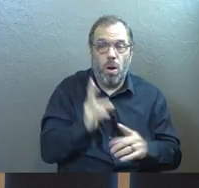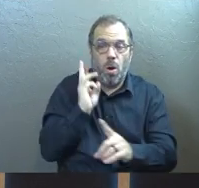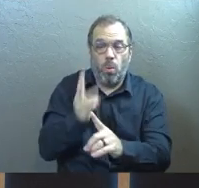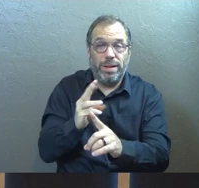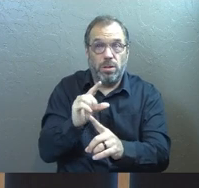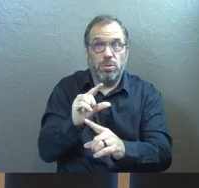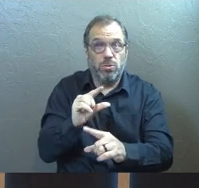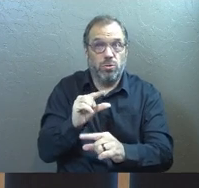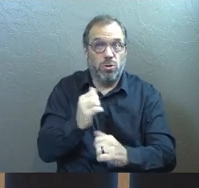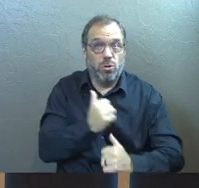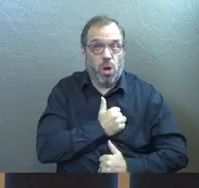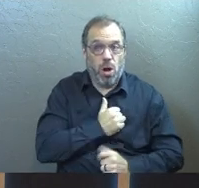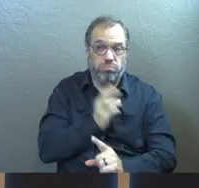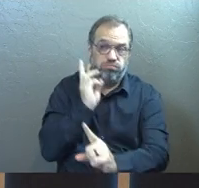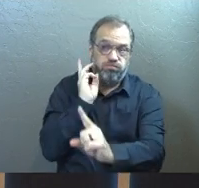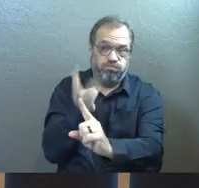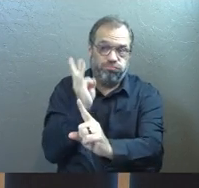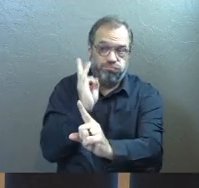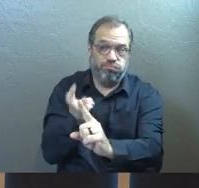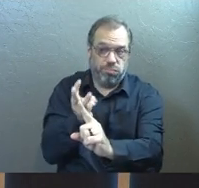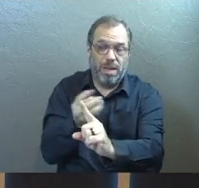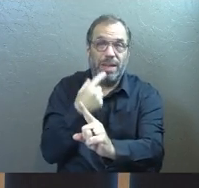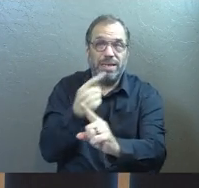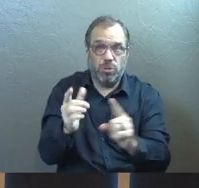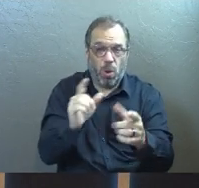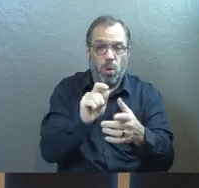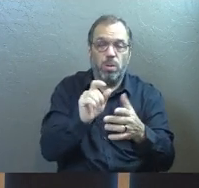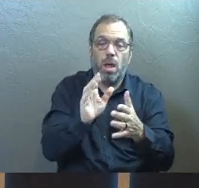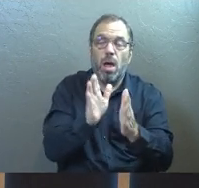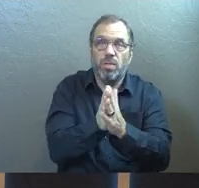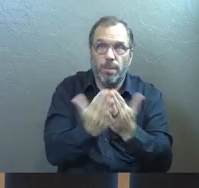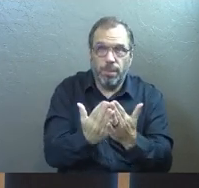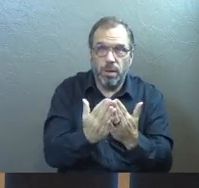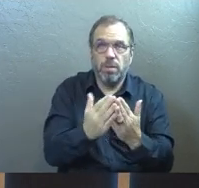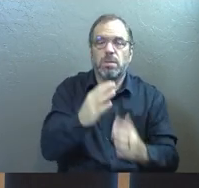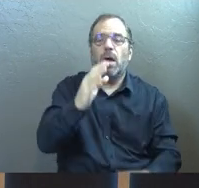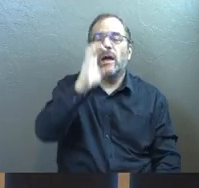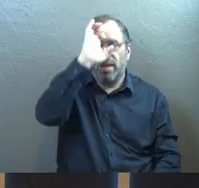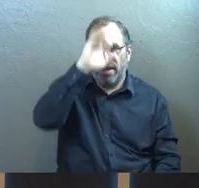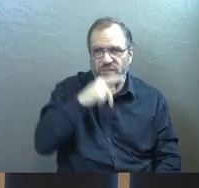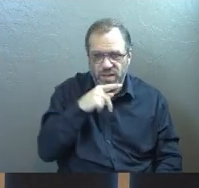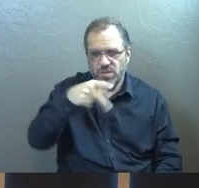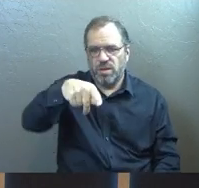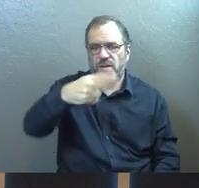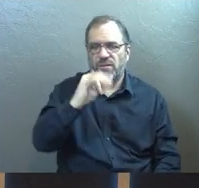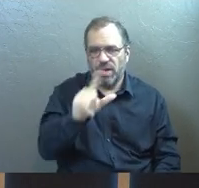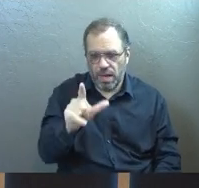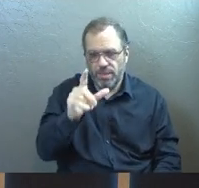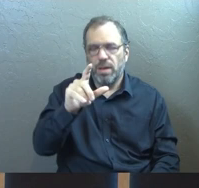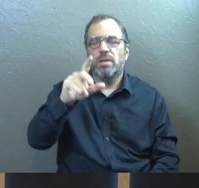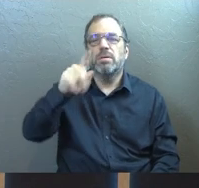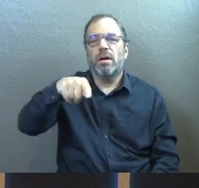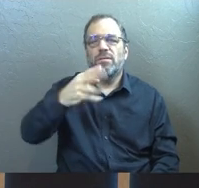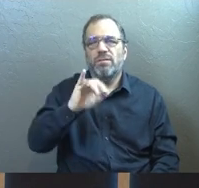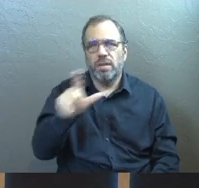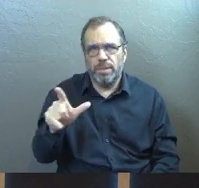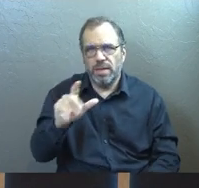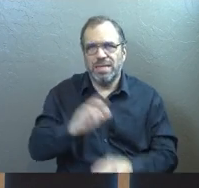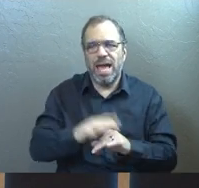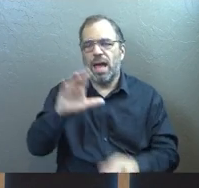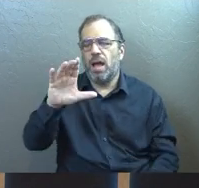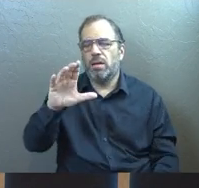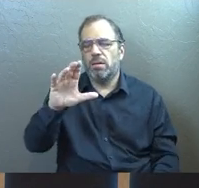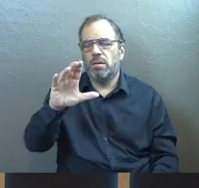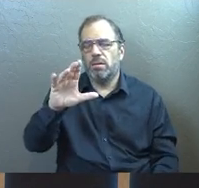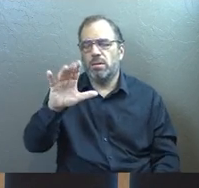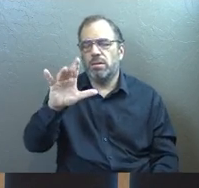eventually were in the palace, but he wrote the books of Ephesians, Philemon, Colossians, and Philippians that we know of